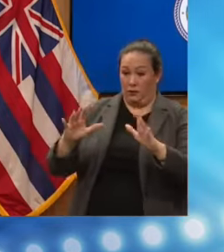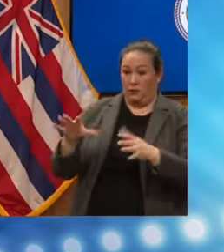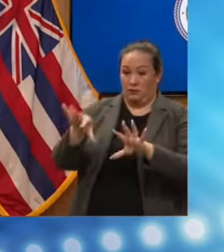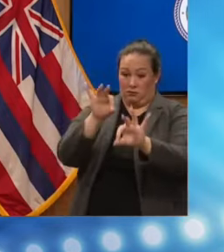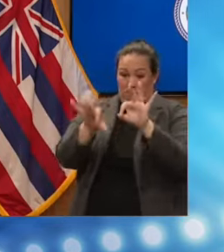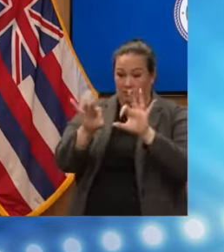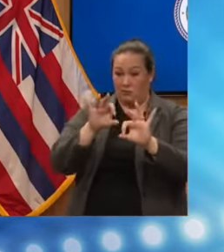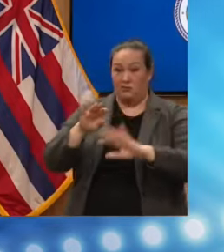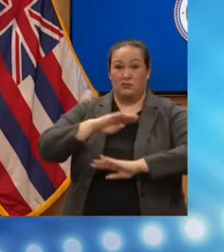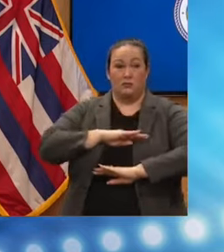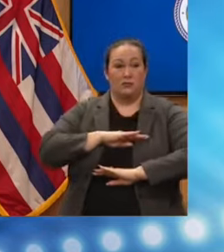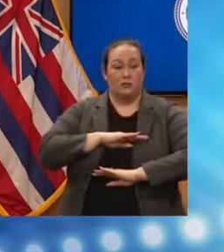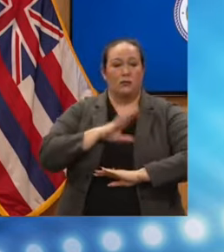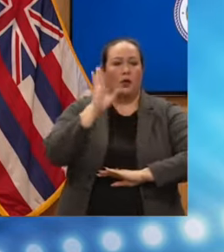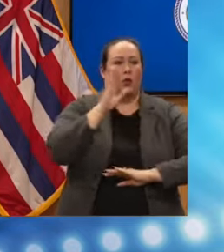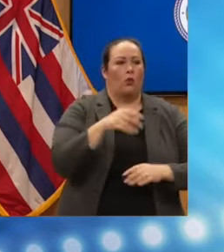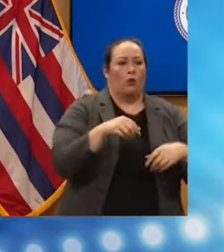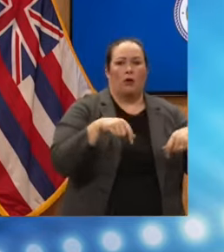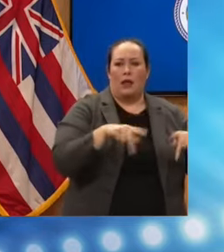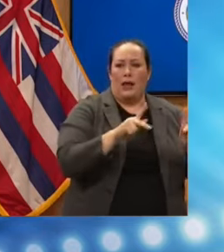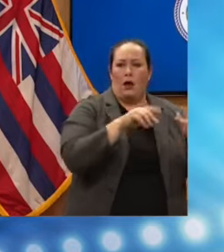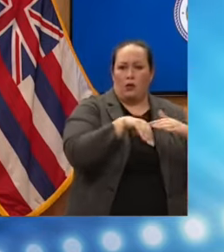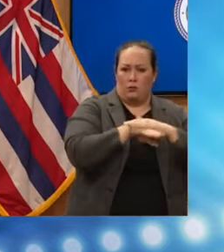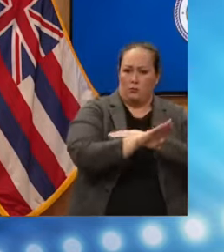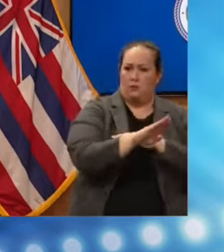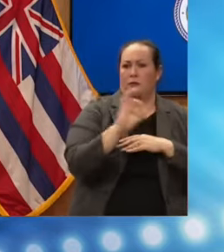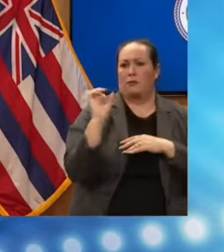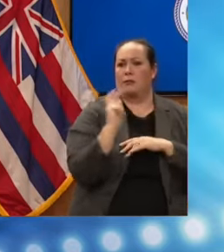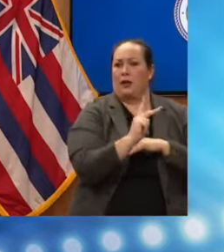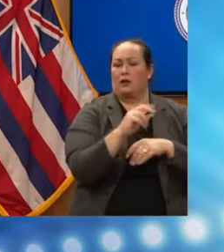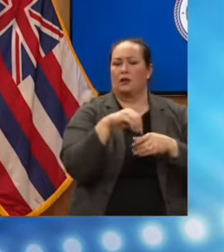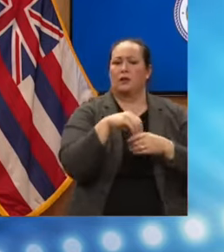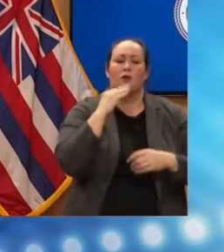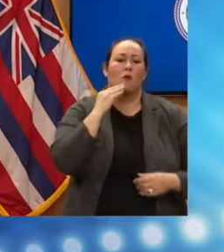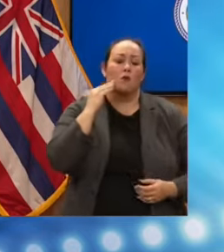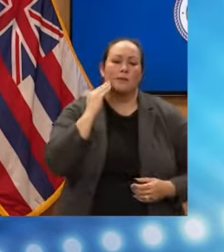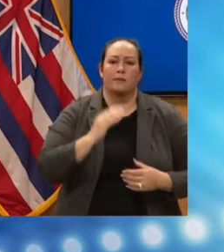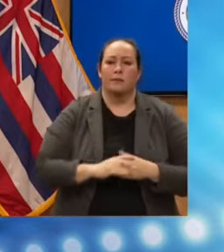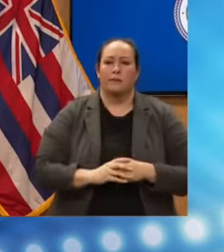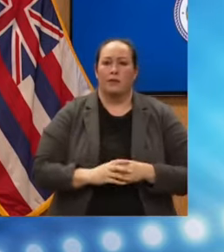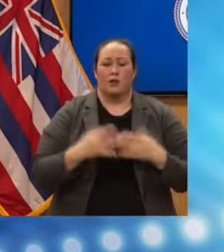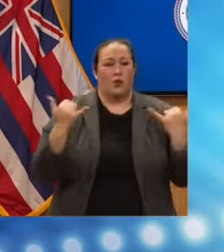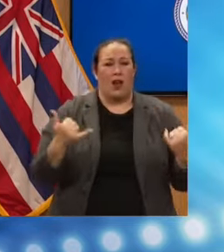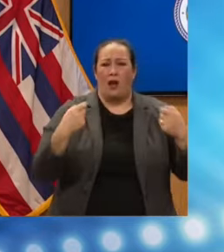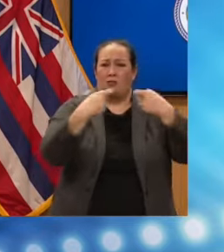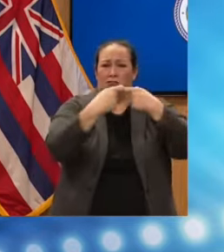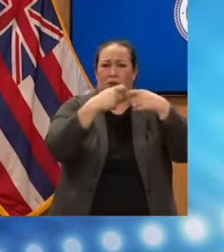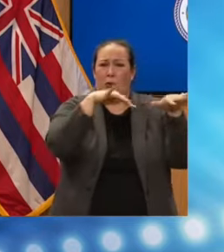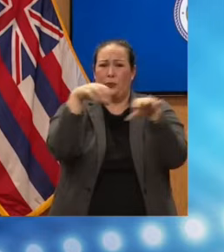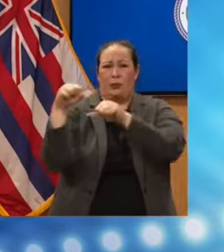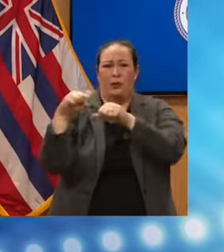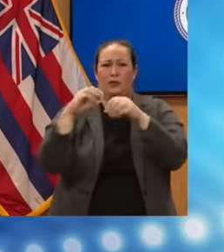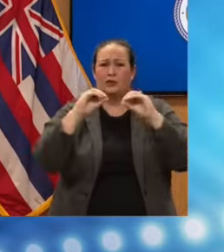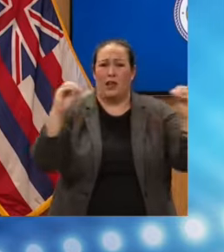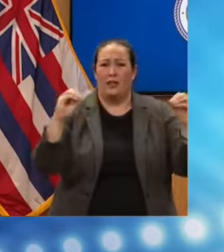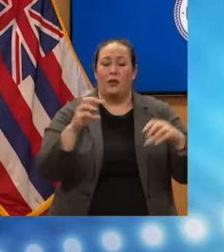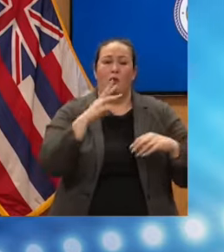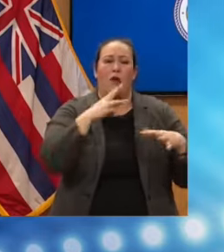us to complete this process before we allow people back into the homes. There's no power, there's no water